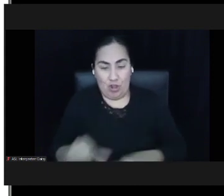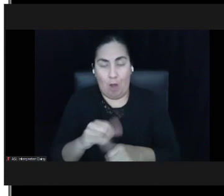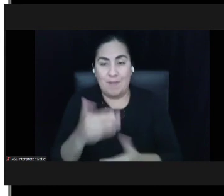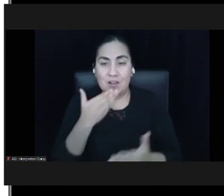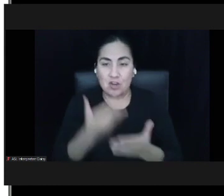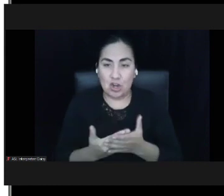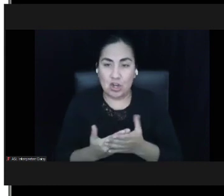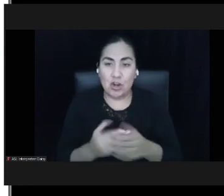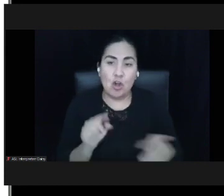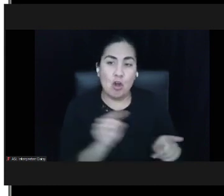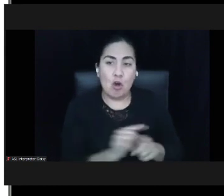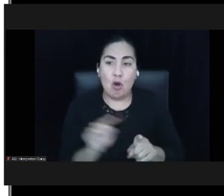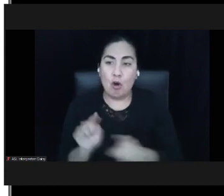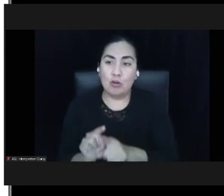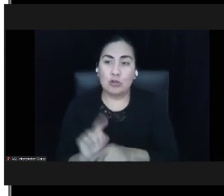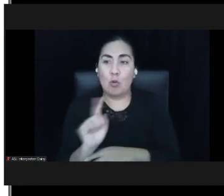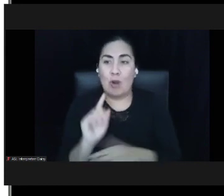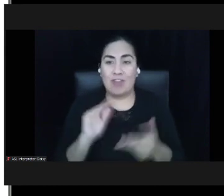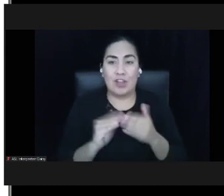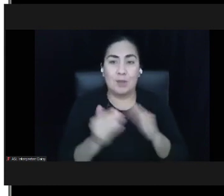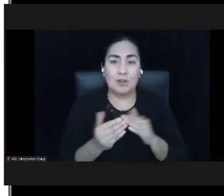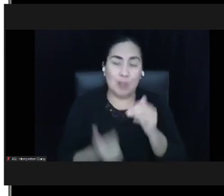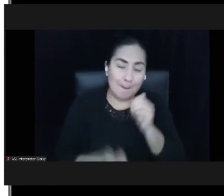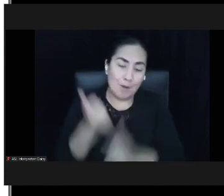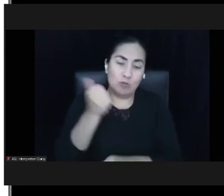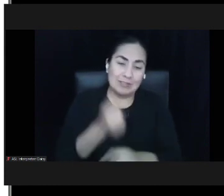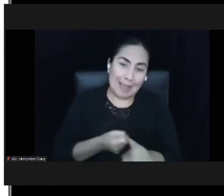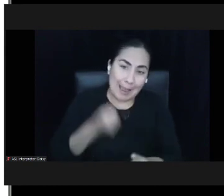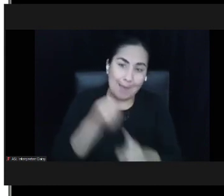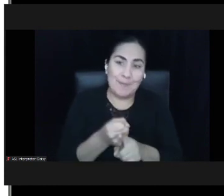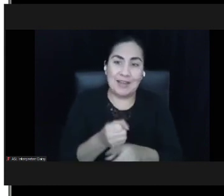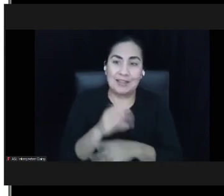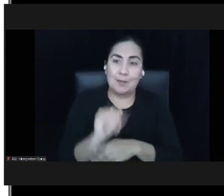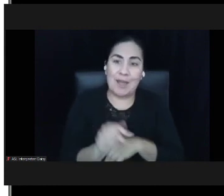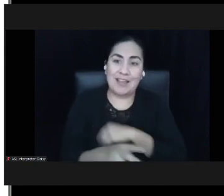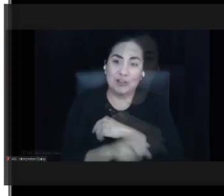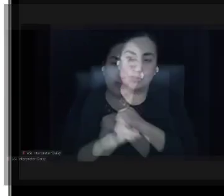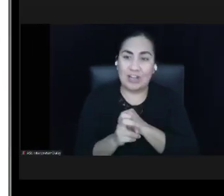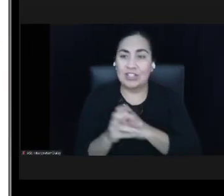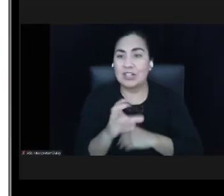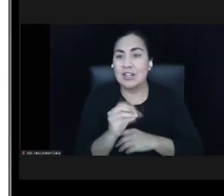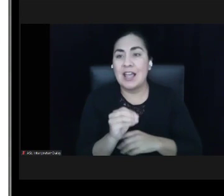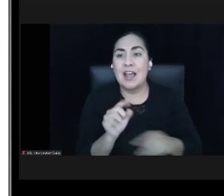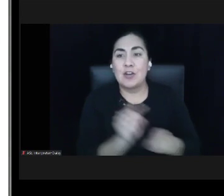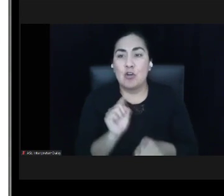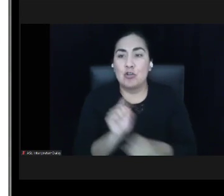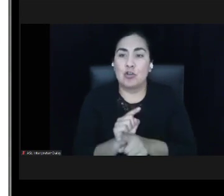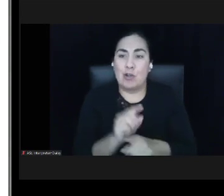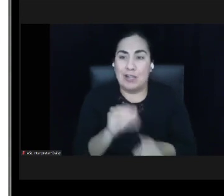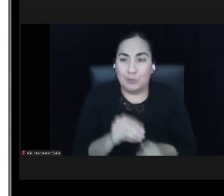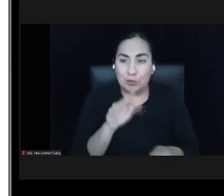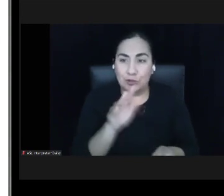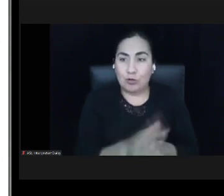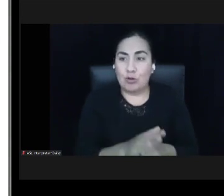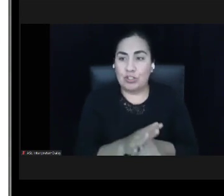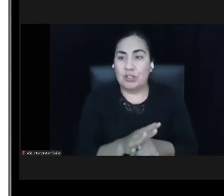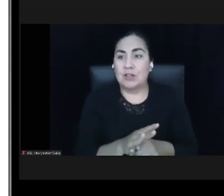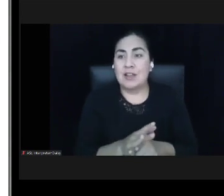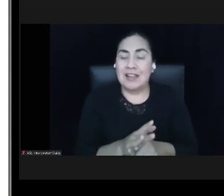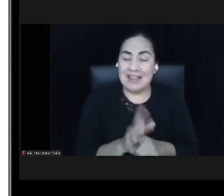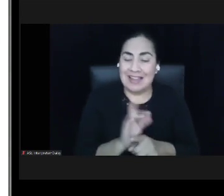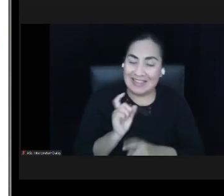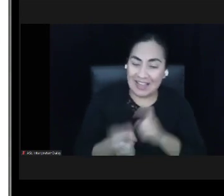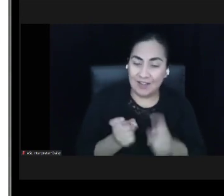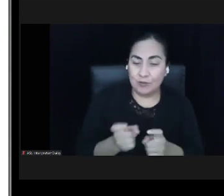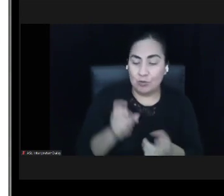communities most impacted by extraction and exploitation are able to produce for themselves, give to and invest directly in what their